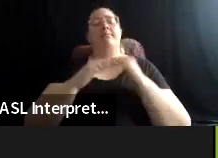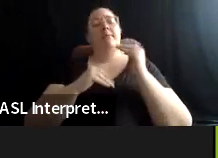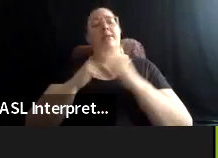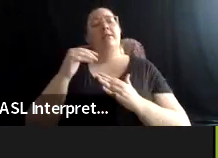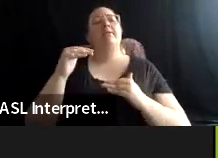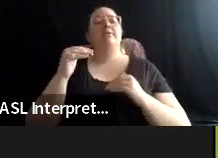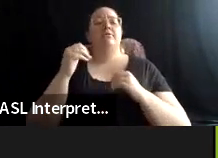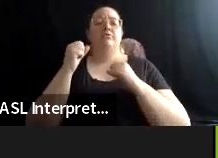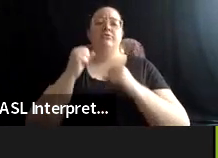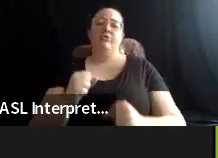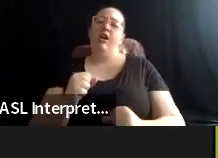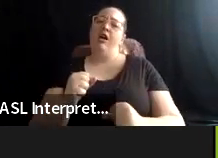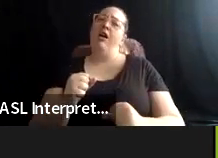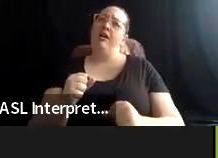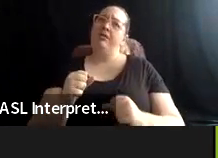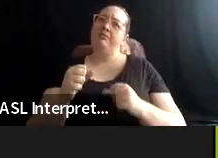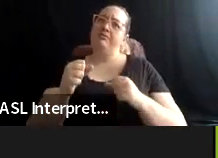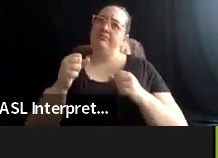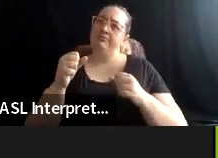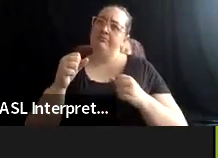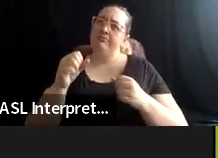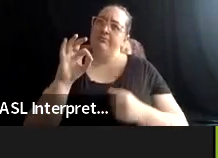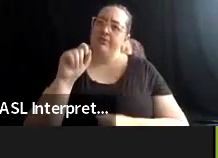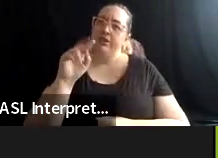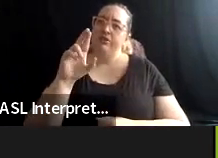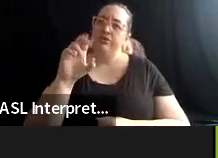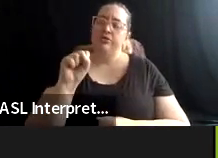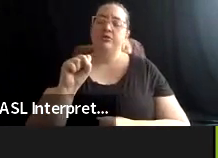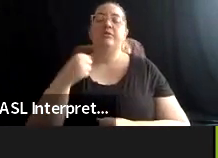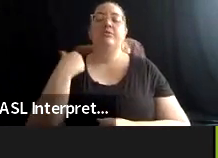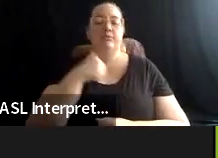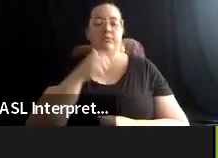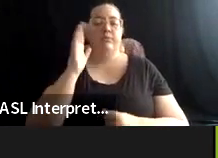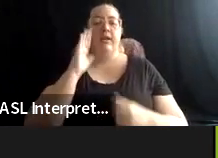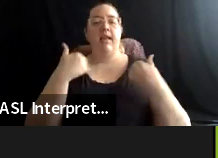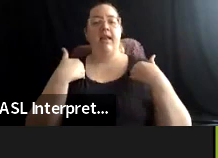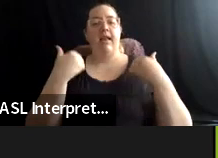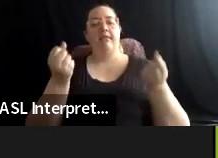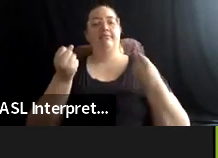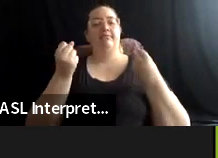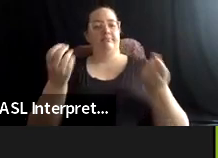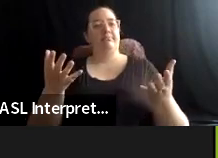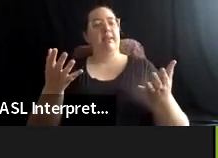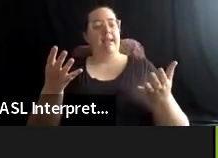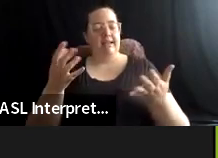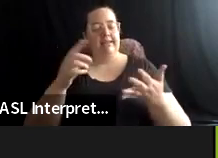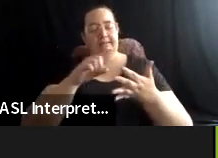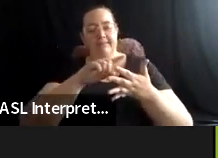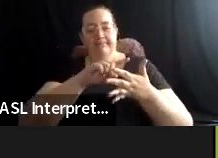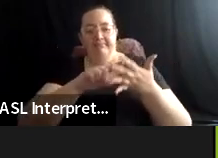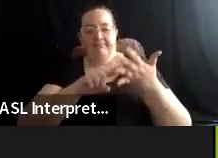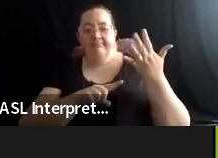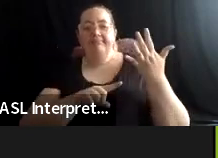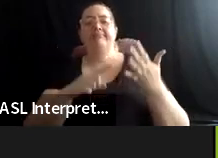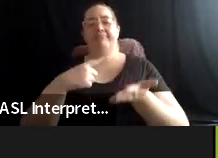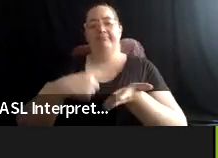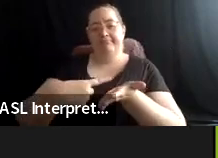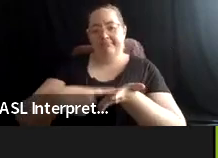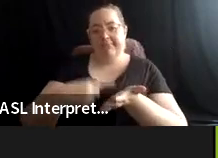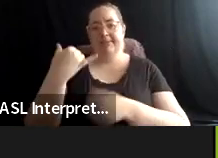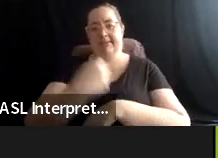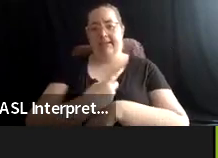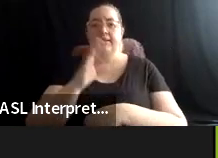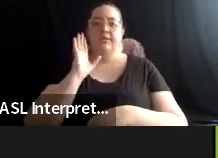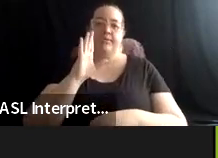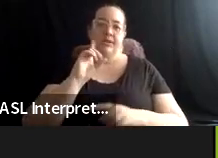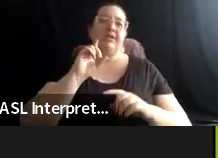So we're going to be having a number of sections that we're going to be spending on today. So you'll hear a little bit about FINIPA's